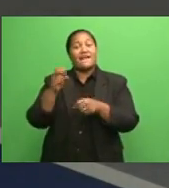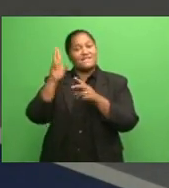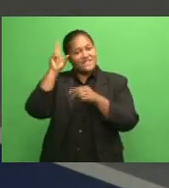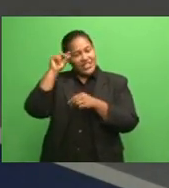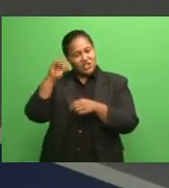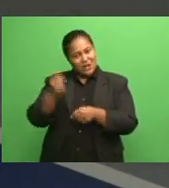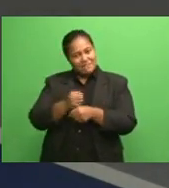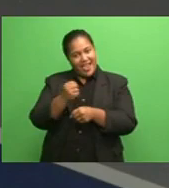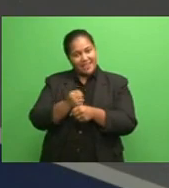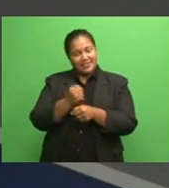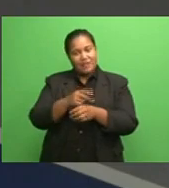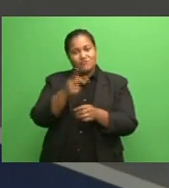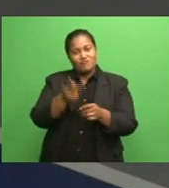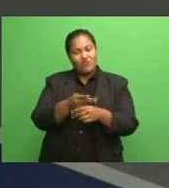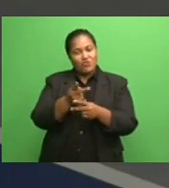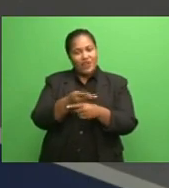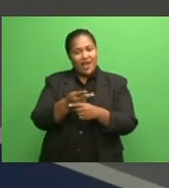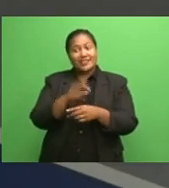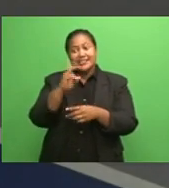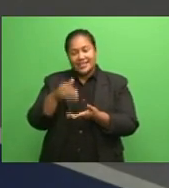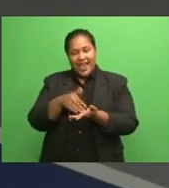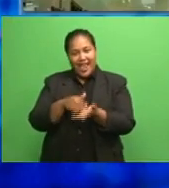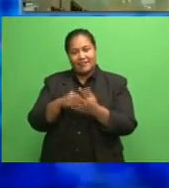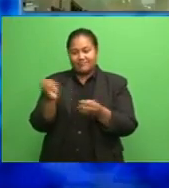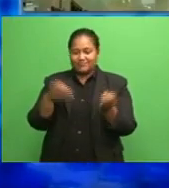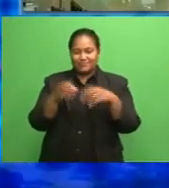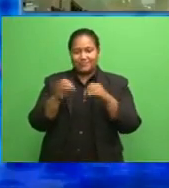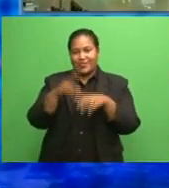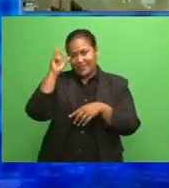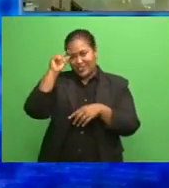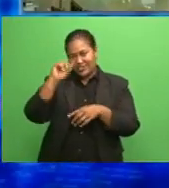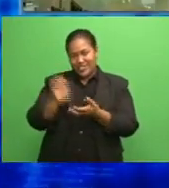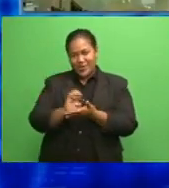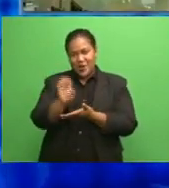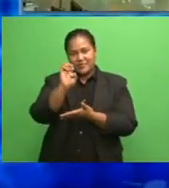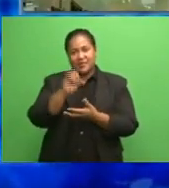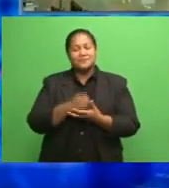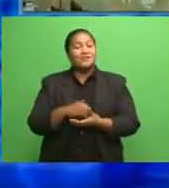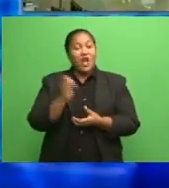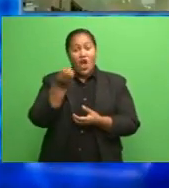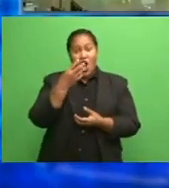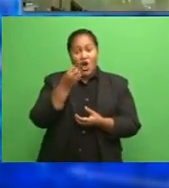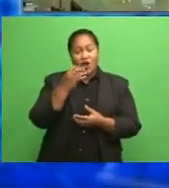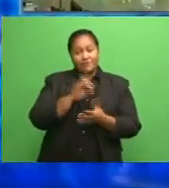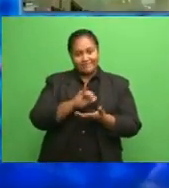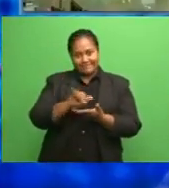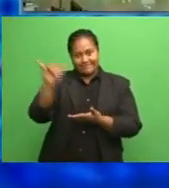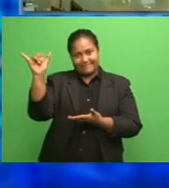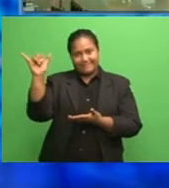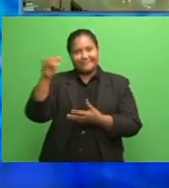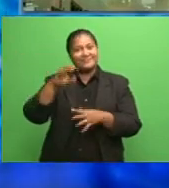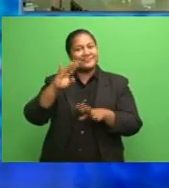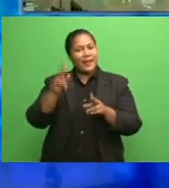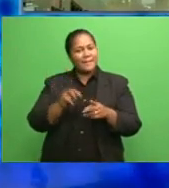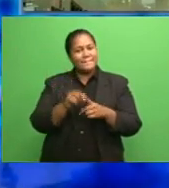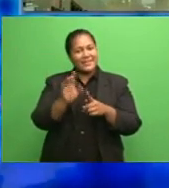products that will help to contribute to a Fijian economy. Hong Kong airline Cathay Pacific has reached an agreement with Airbus